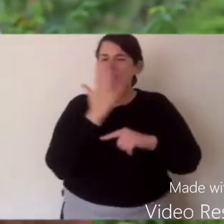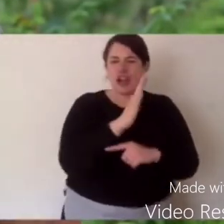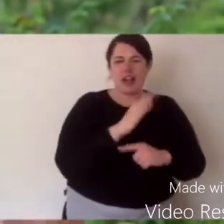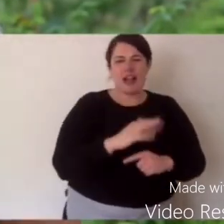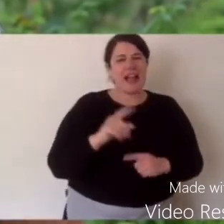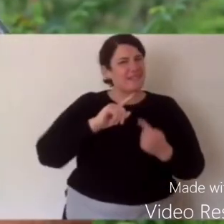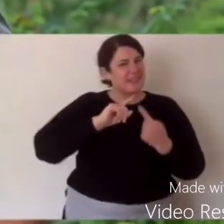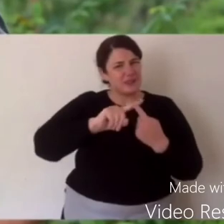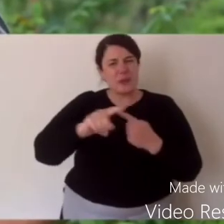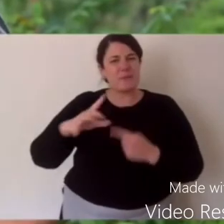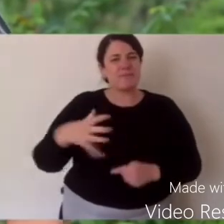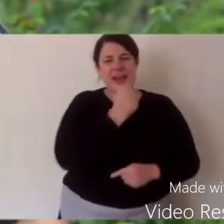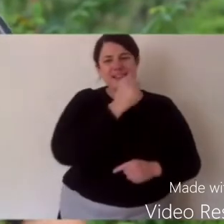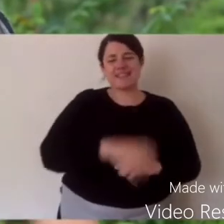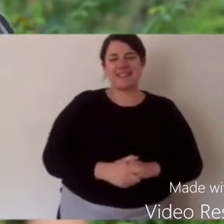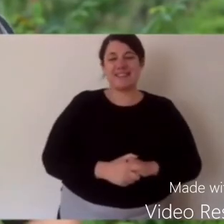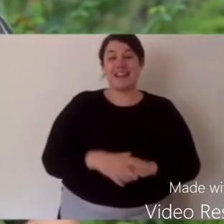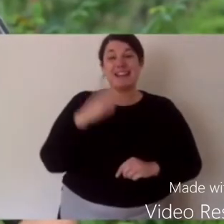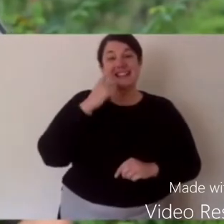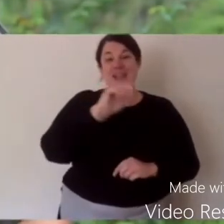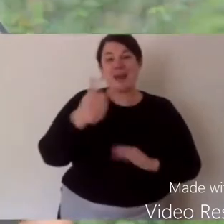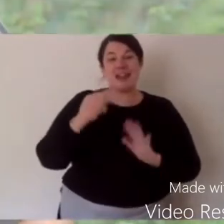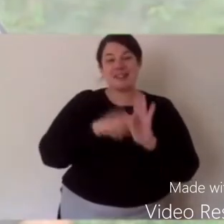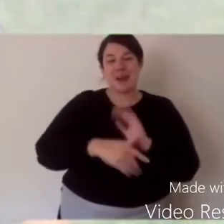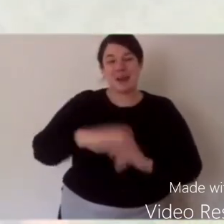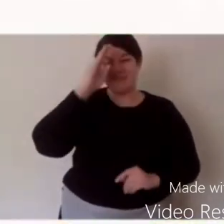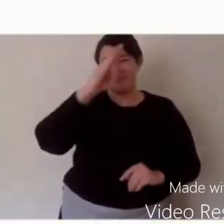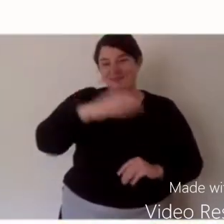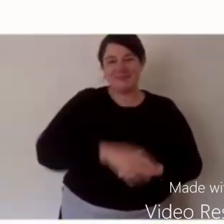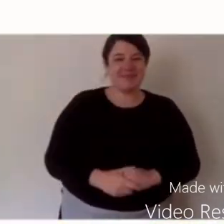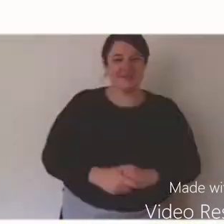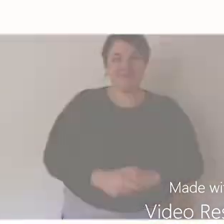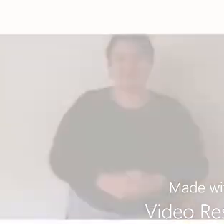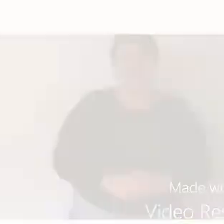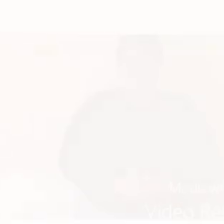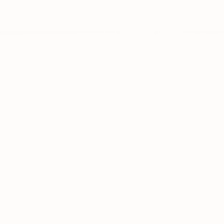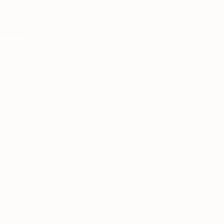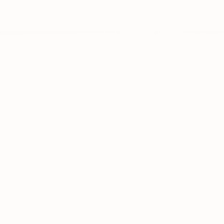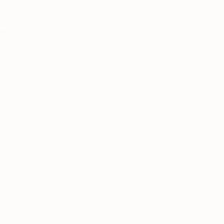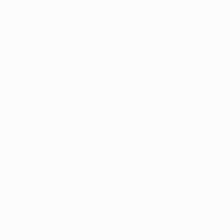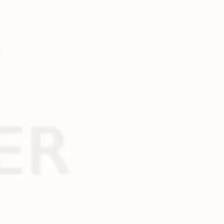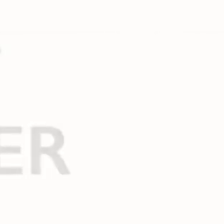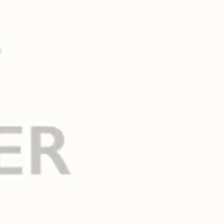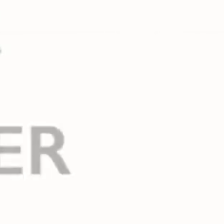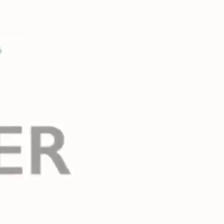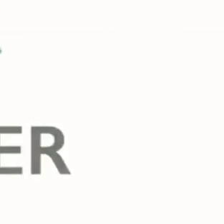And that can't stop. I'll see you next time. a You